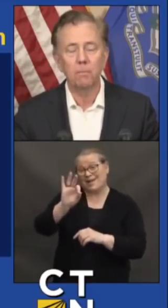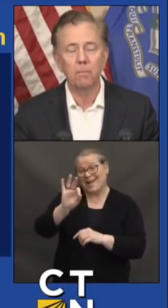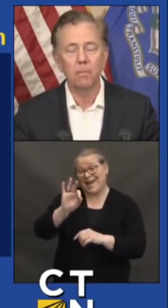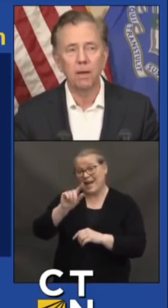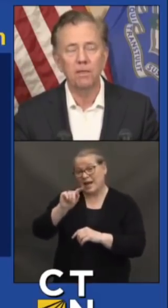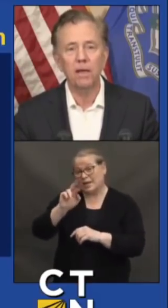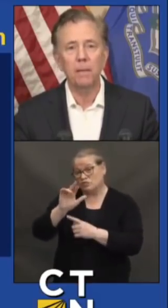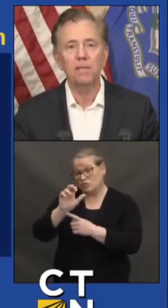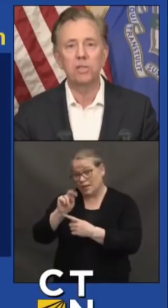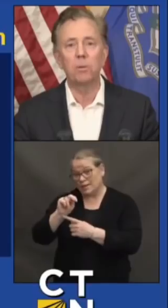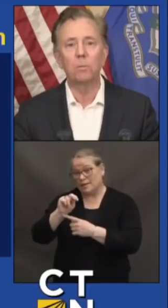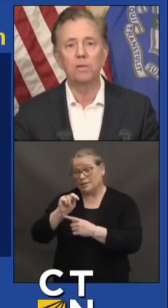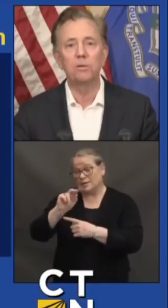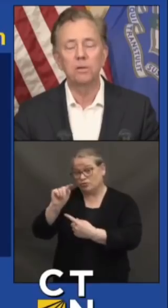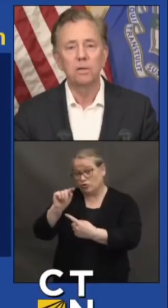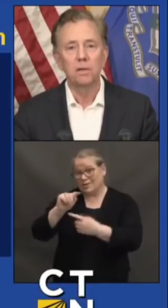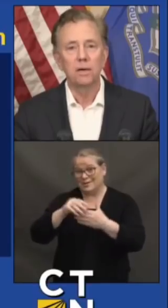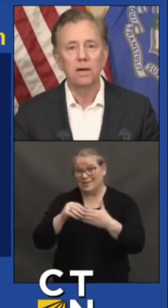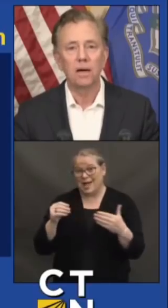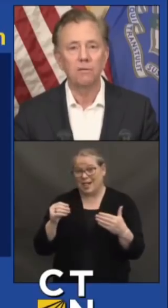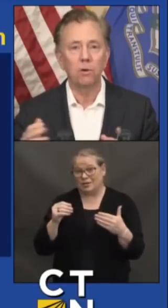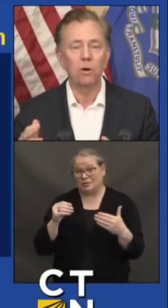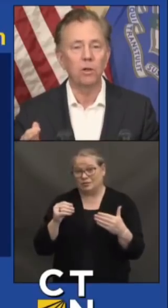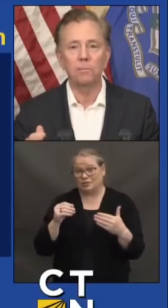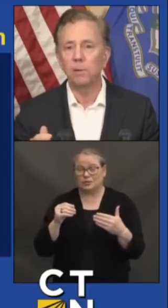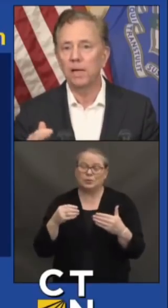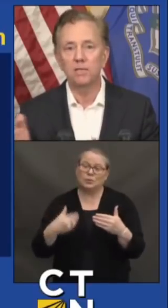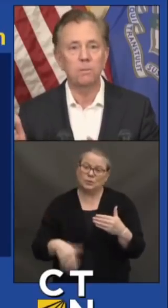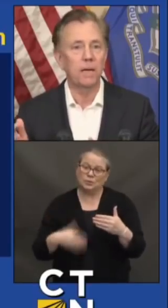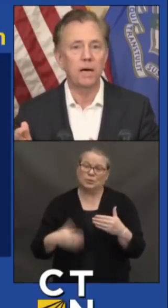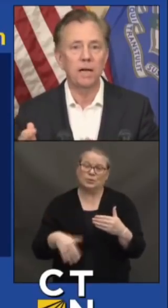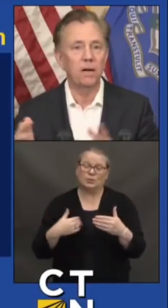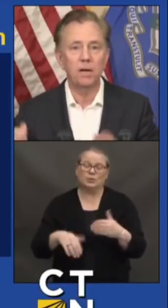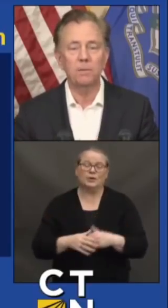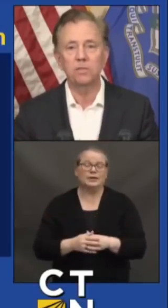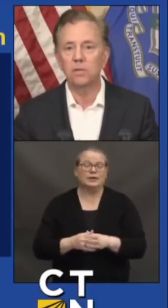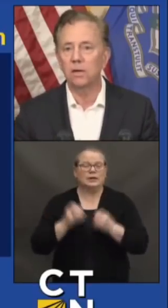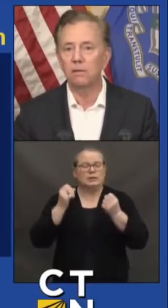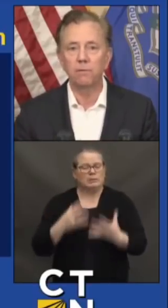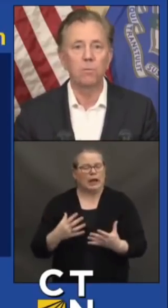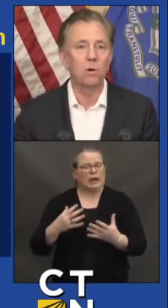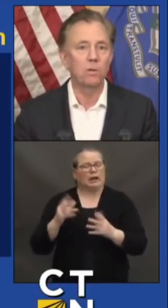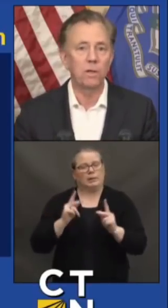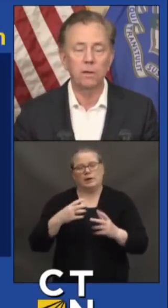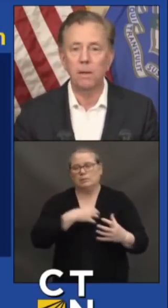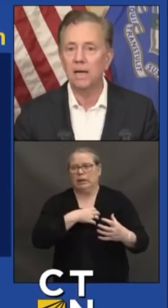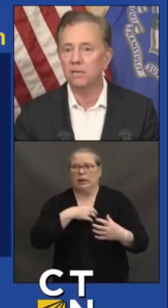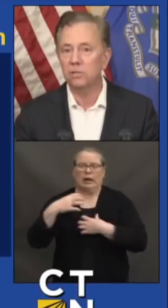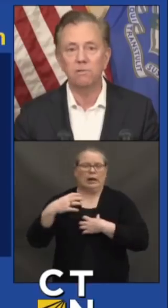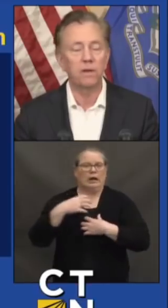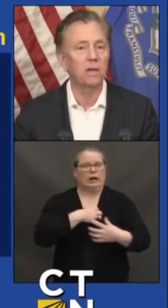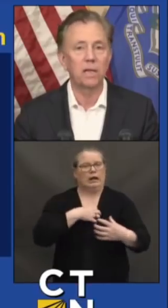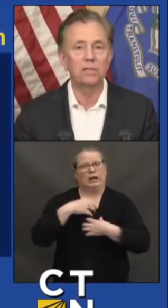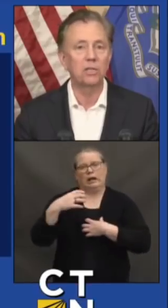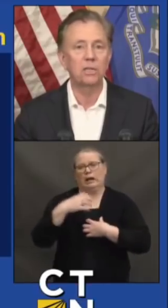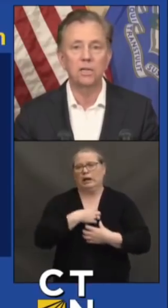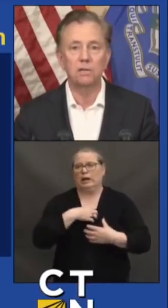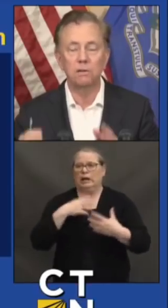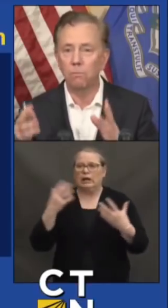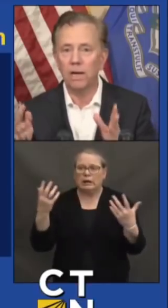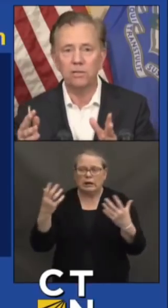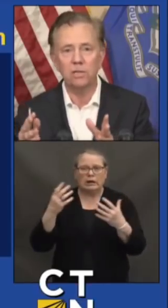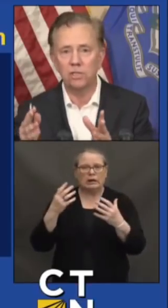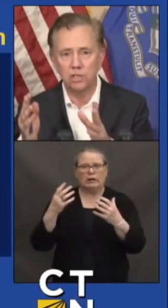It's, I think it meets the moment. I've heard all the complaints. My God, how come it's for more than a mask and ventilation?